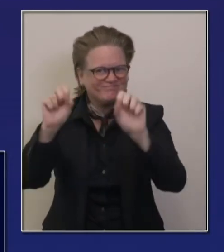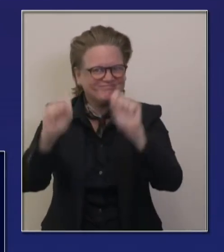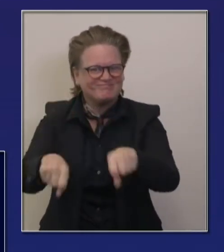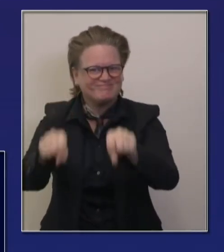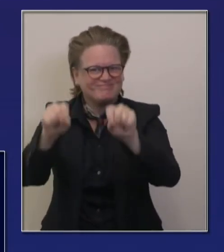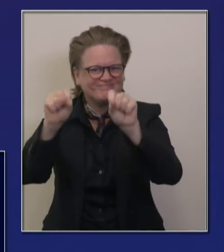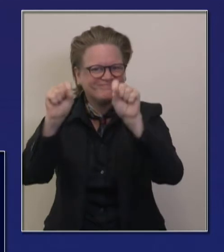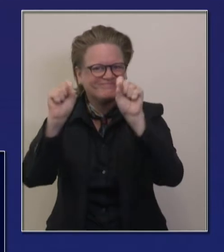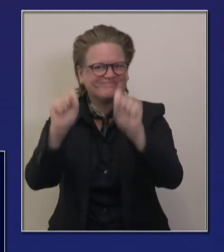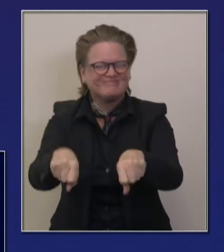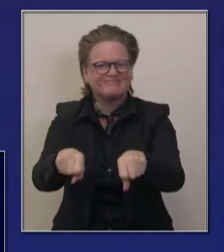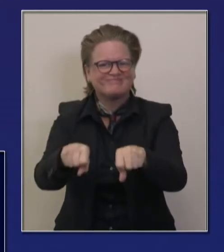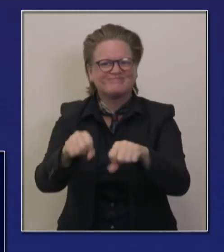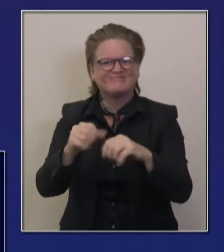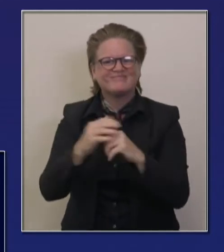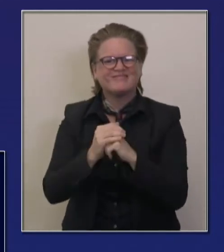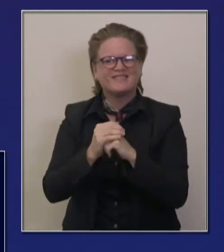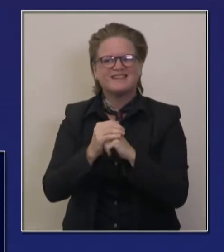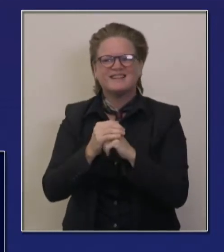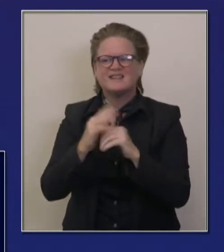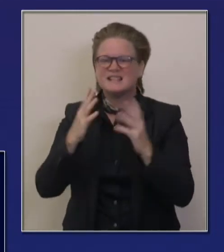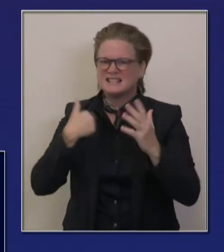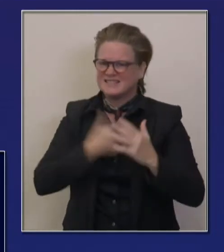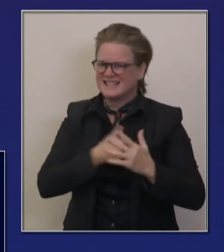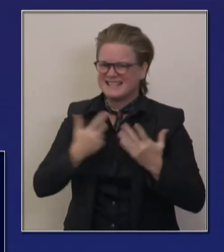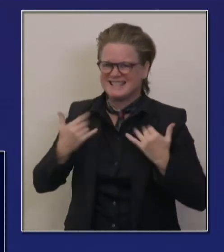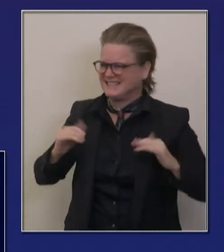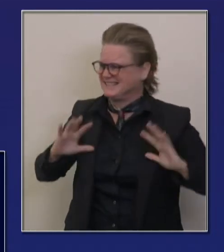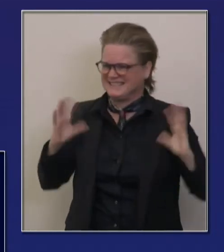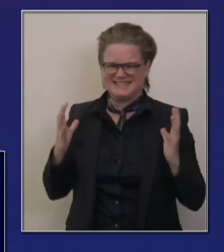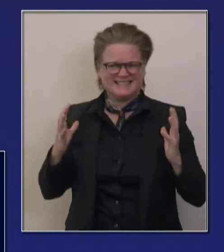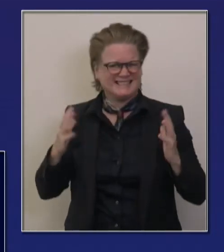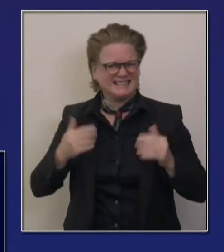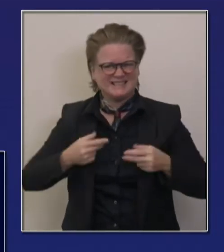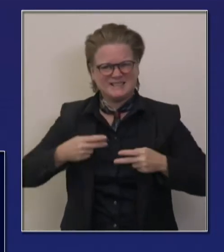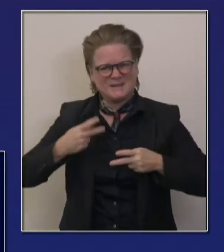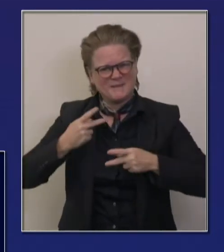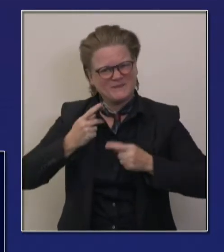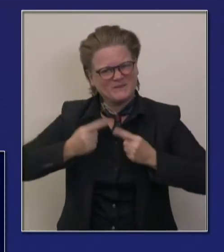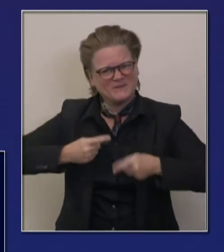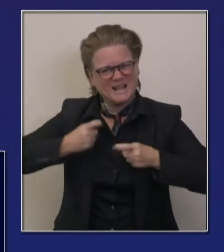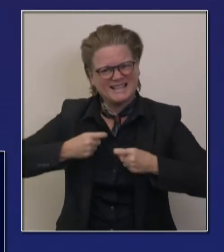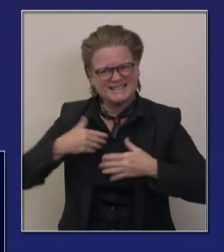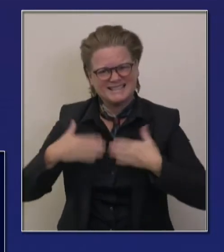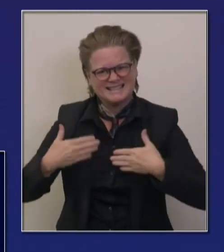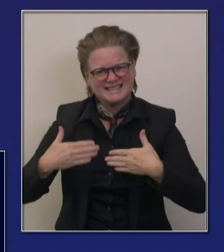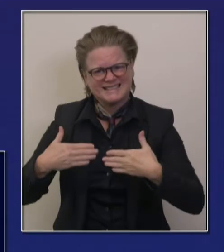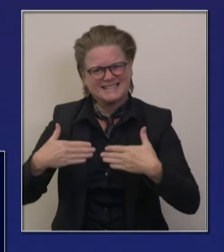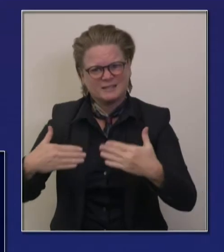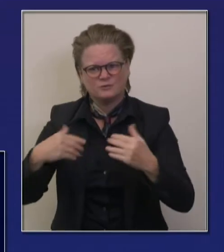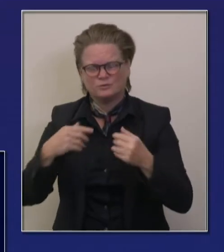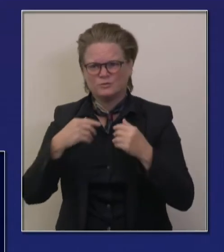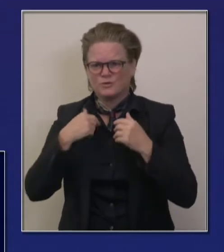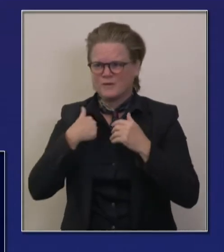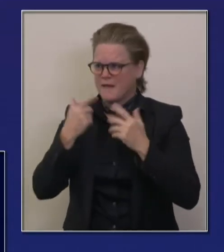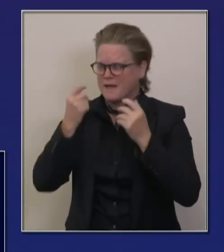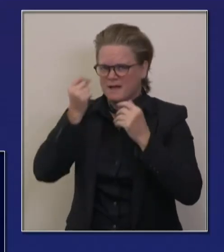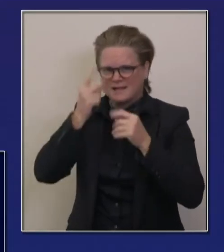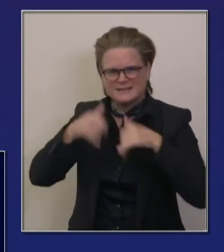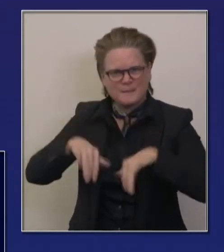accelerate our planning and preparedness for a safe and equitable vaccine distribution.